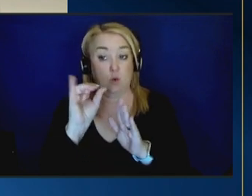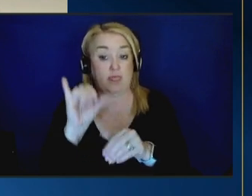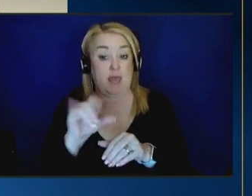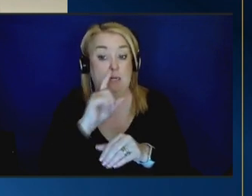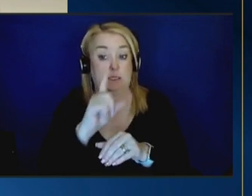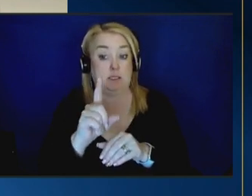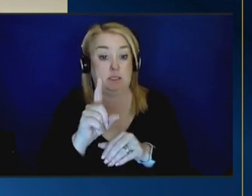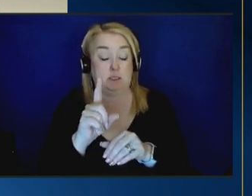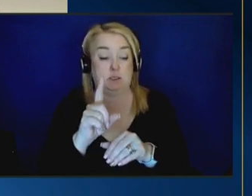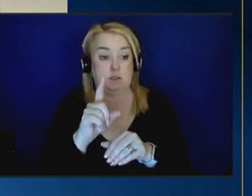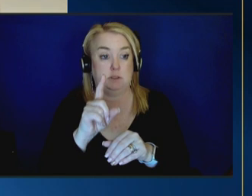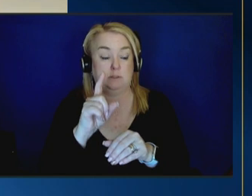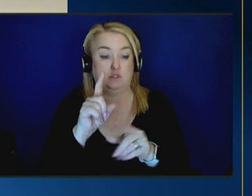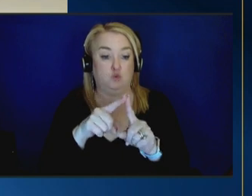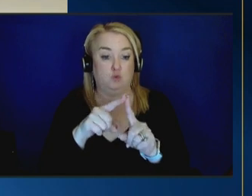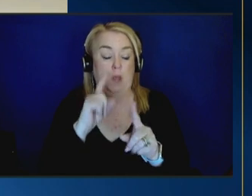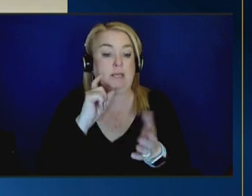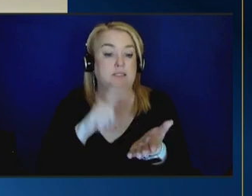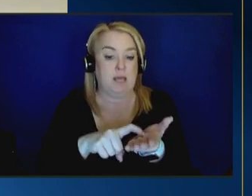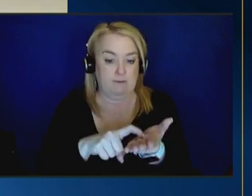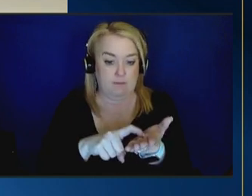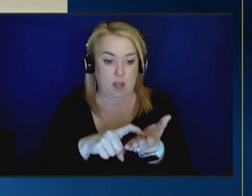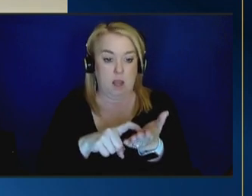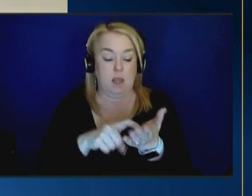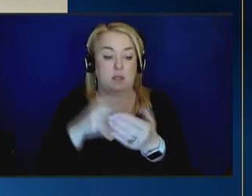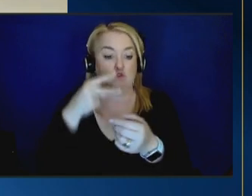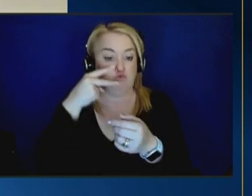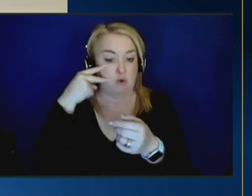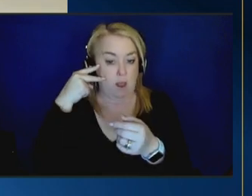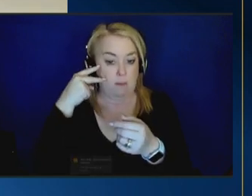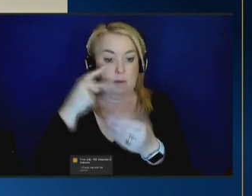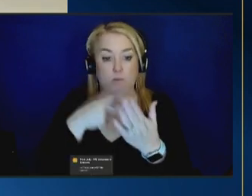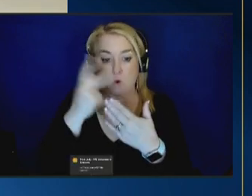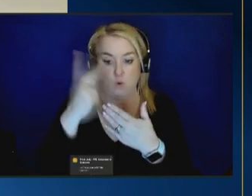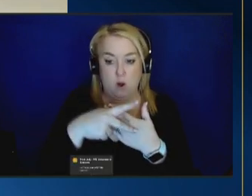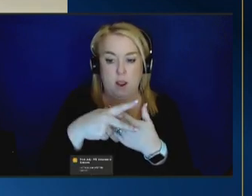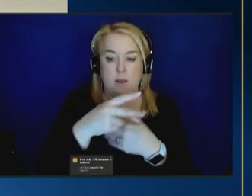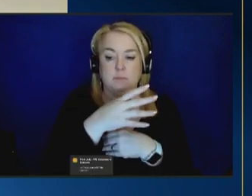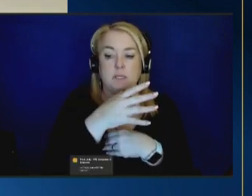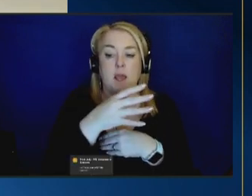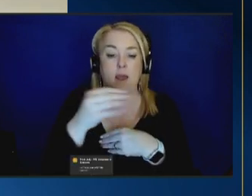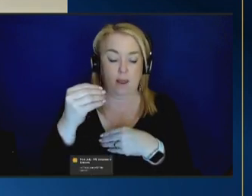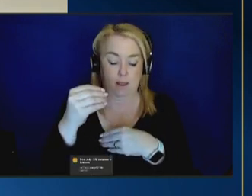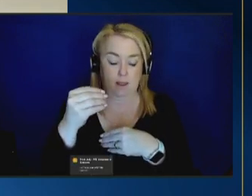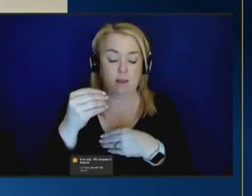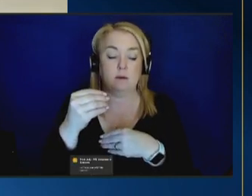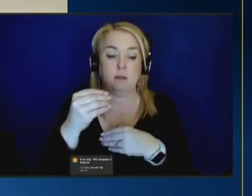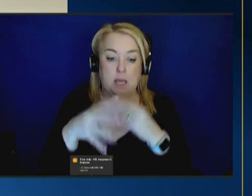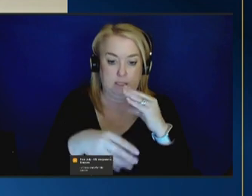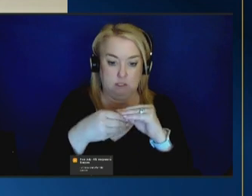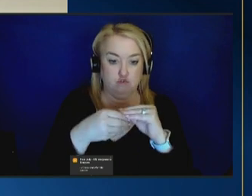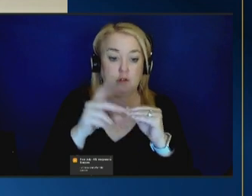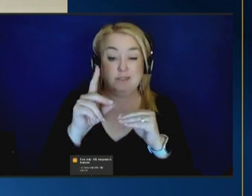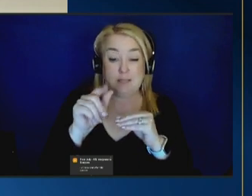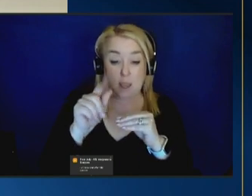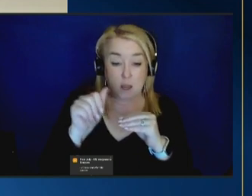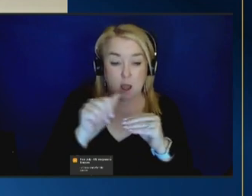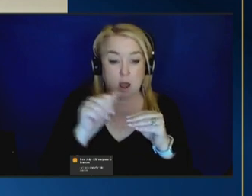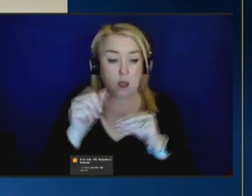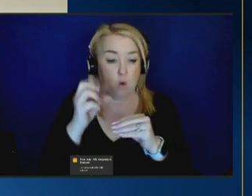identifying tribal programs looking at additional data or studies that need to happen